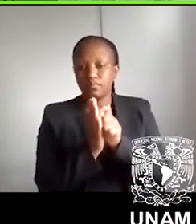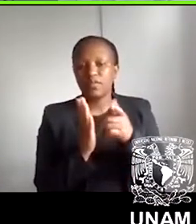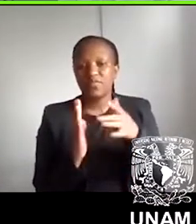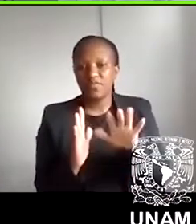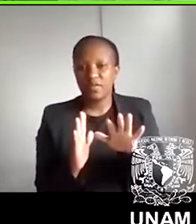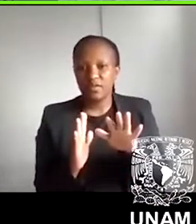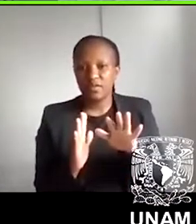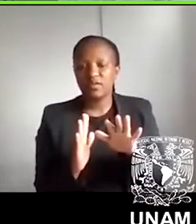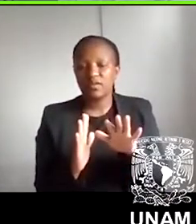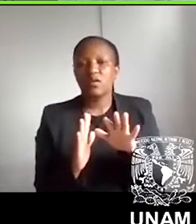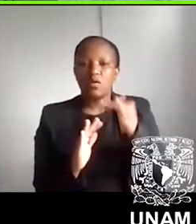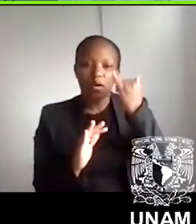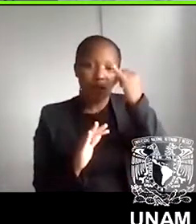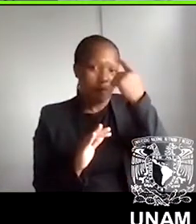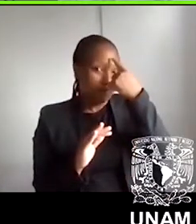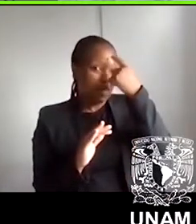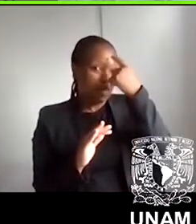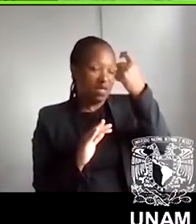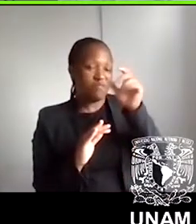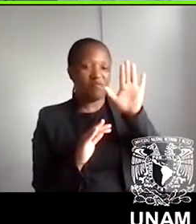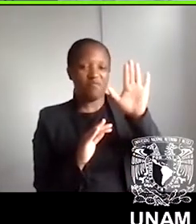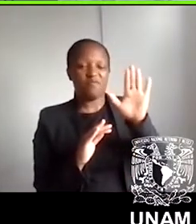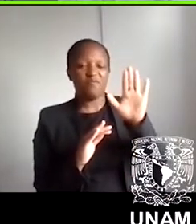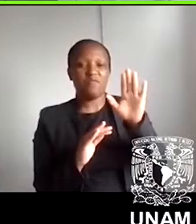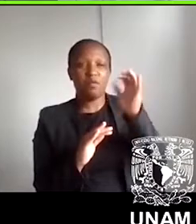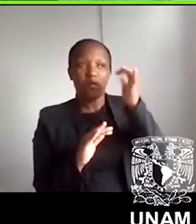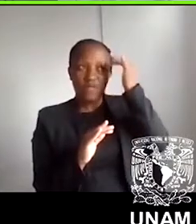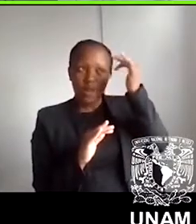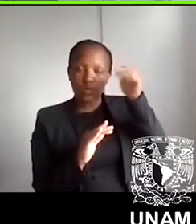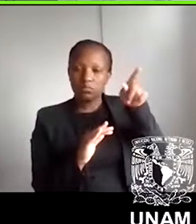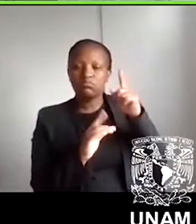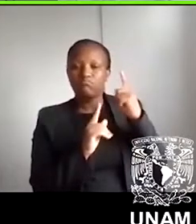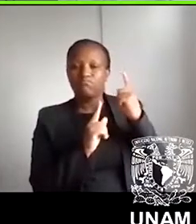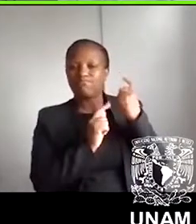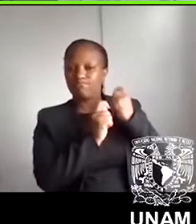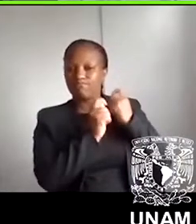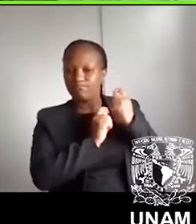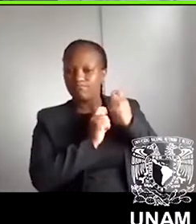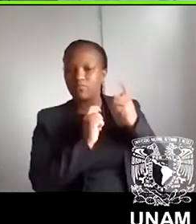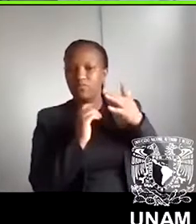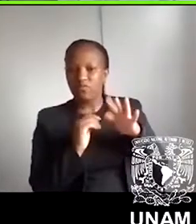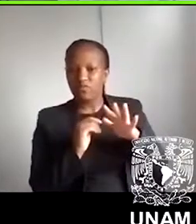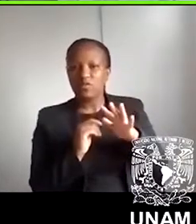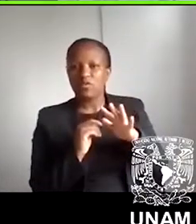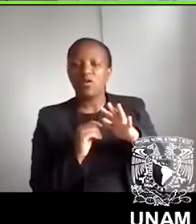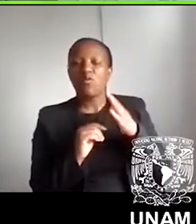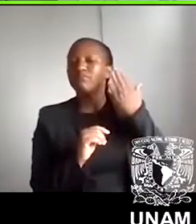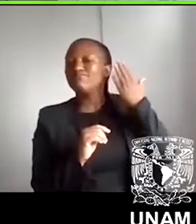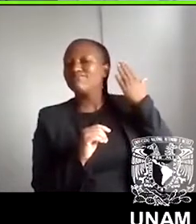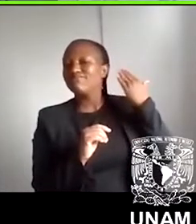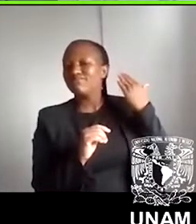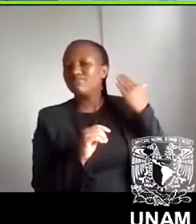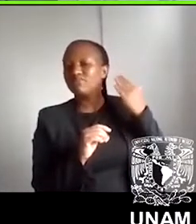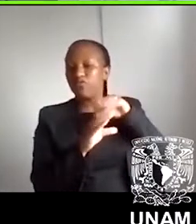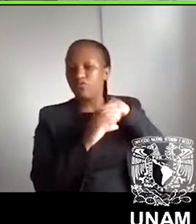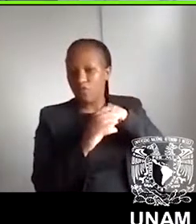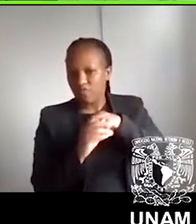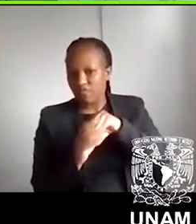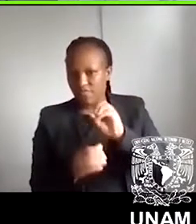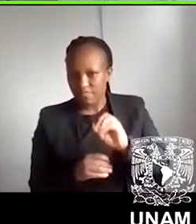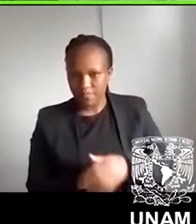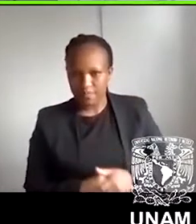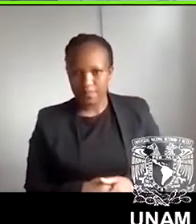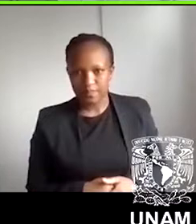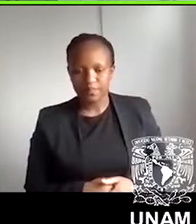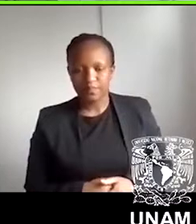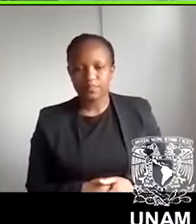genealogies as opposed to the philologic tradition, which mention archaeology from the past. This revision of the